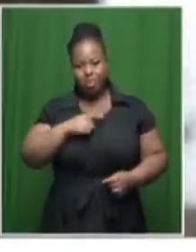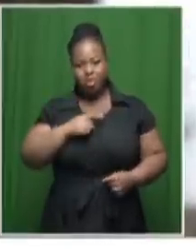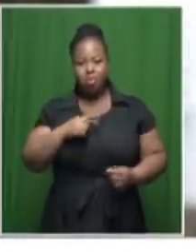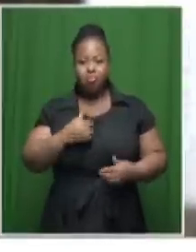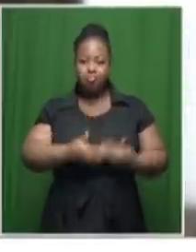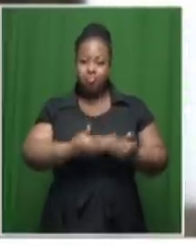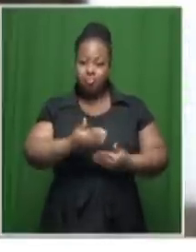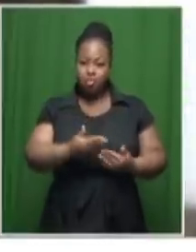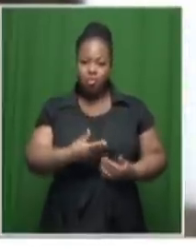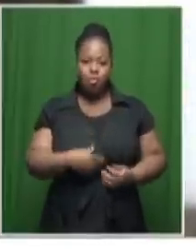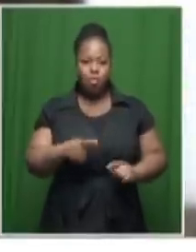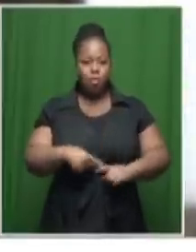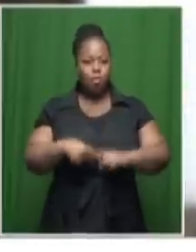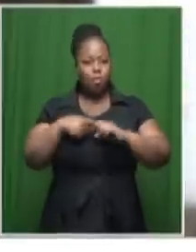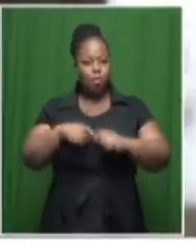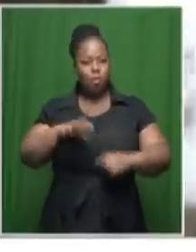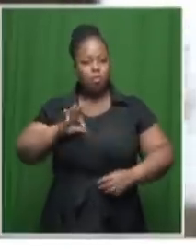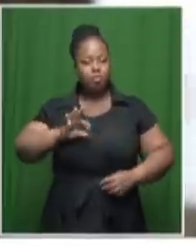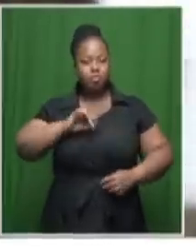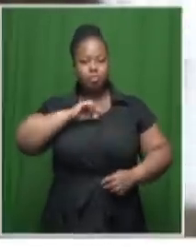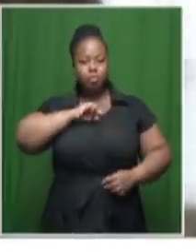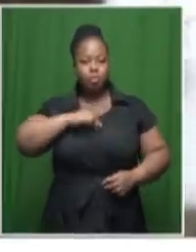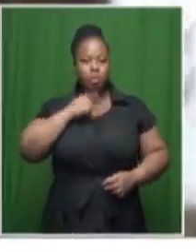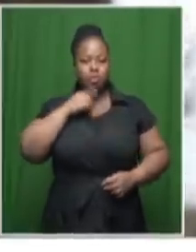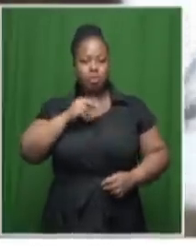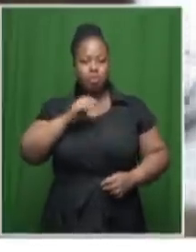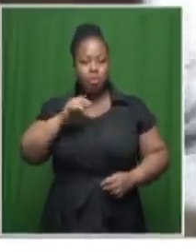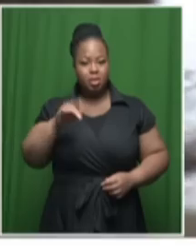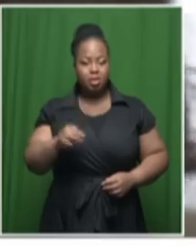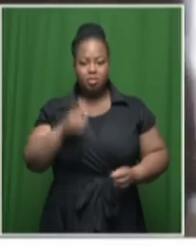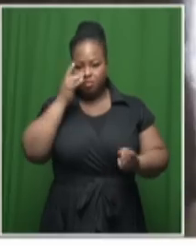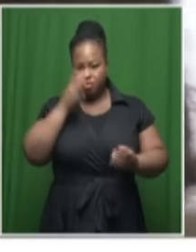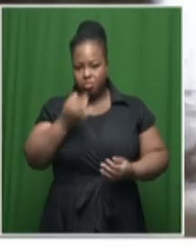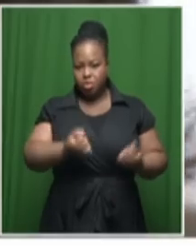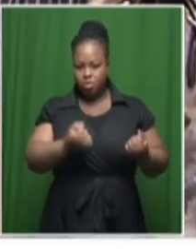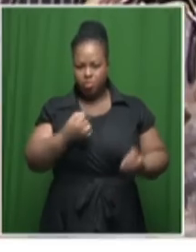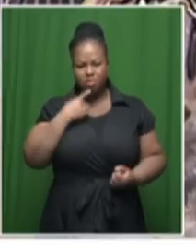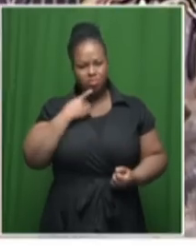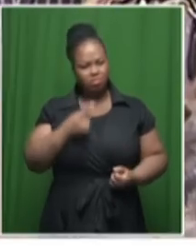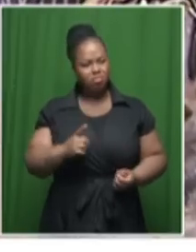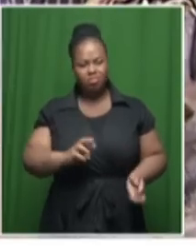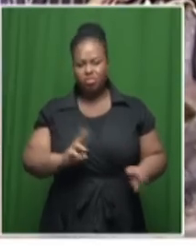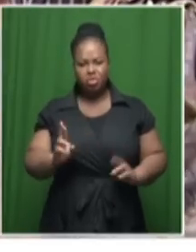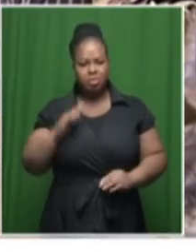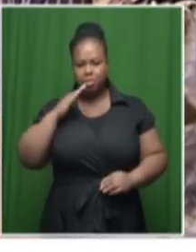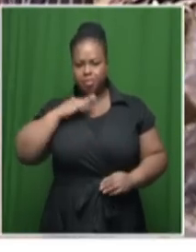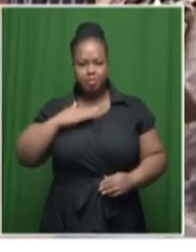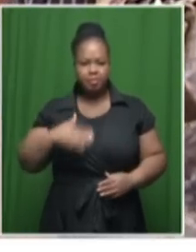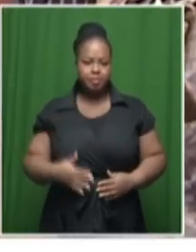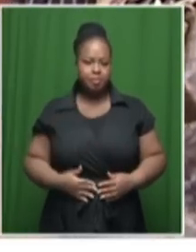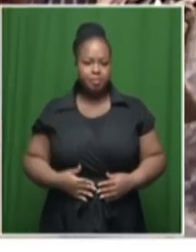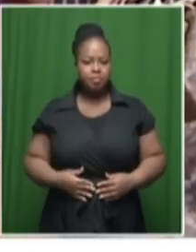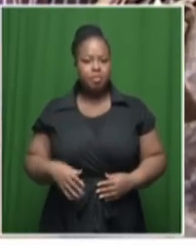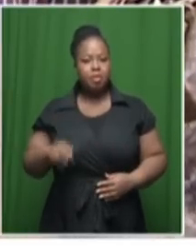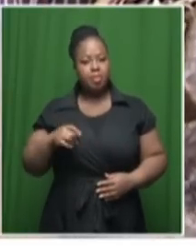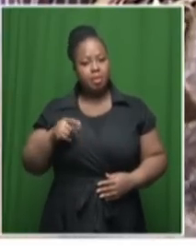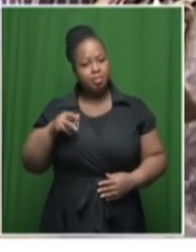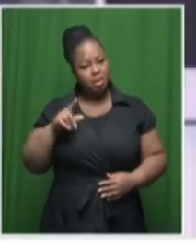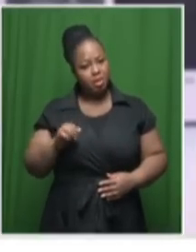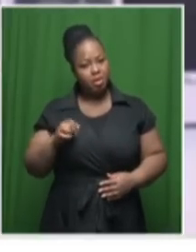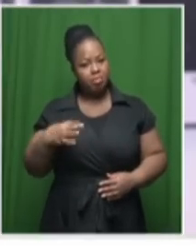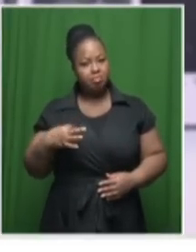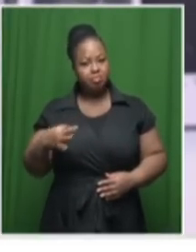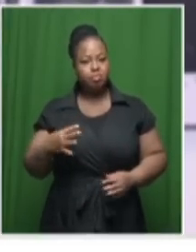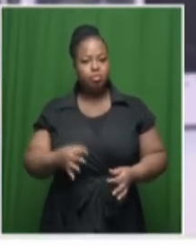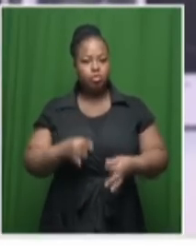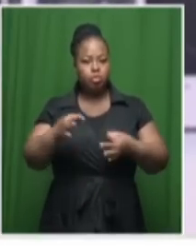the proceedings were adjourned on Monday after Manamela told the court that she was not ready to take the stand. Dr. Mahabo Manamela's